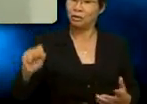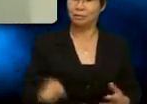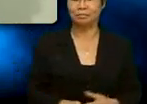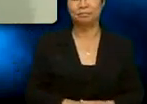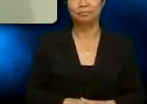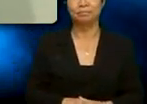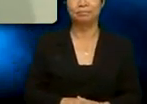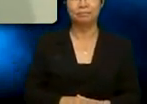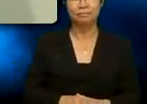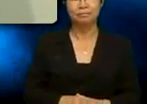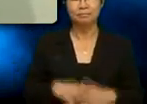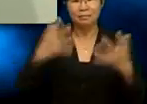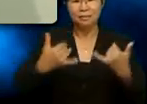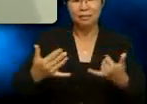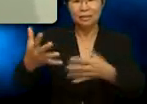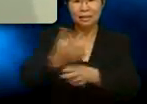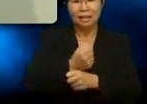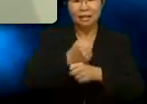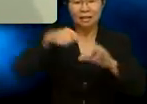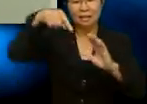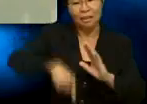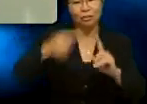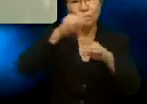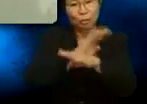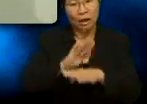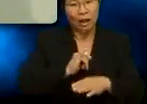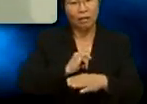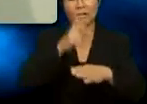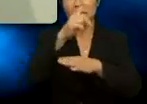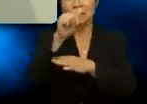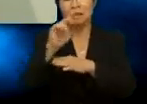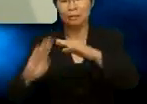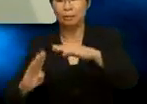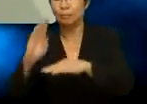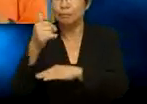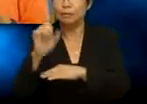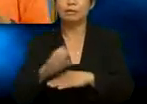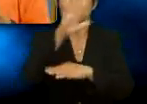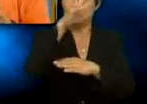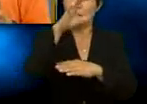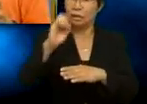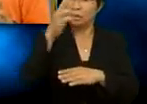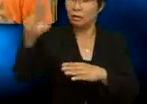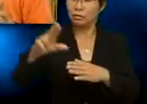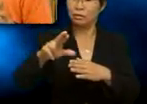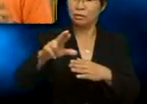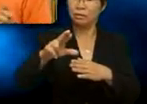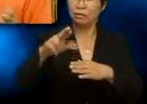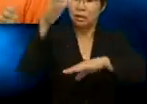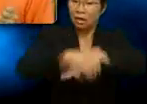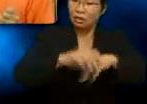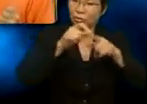Now, let's get down to business. I have a database of 50,000 English words. What? That's it? I mean,